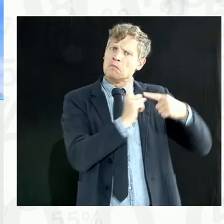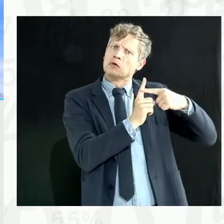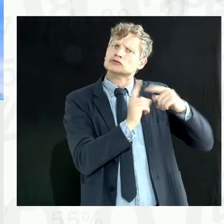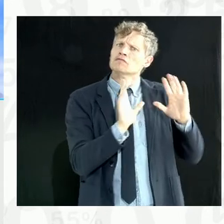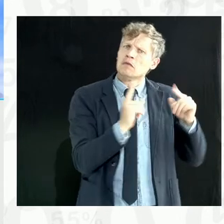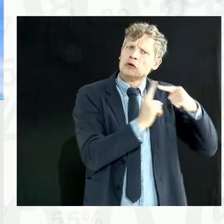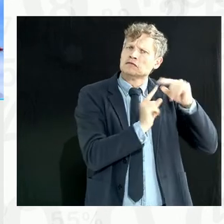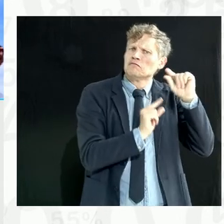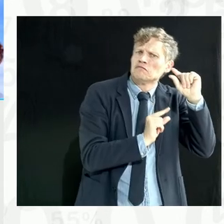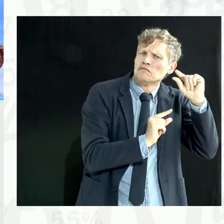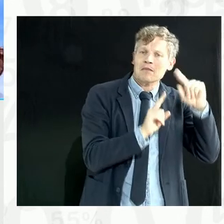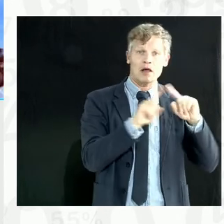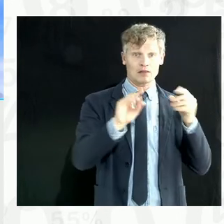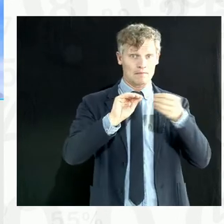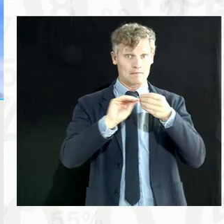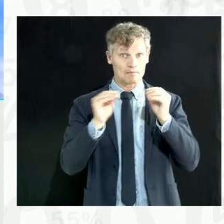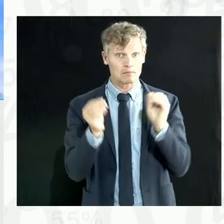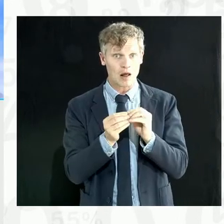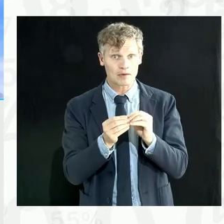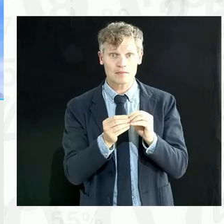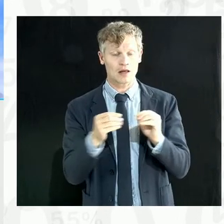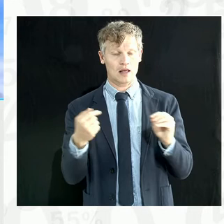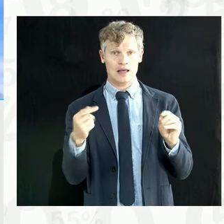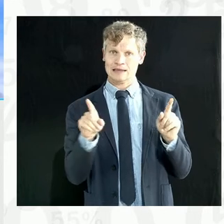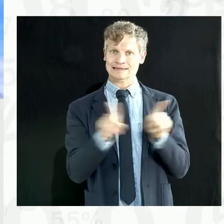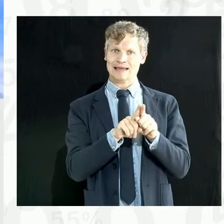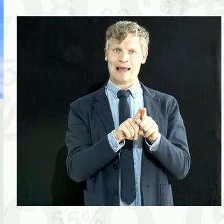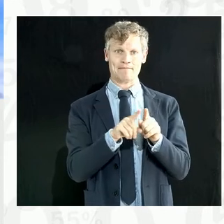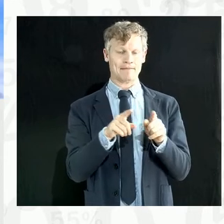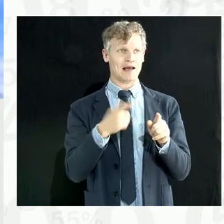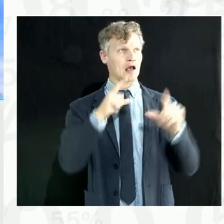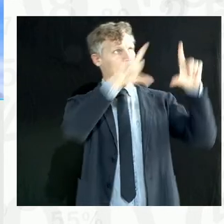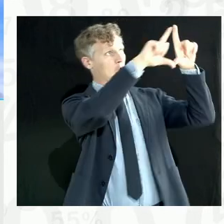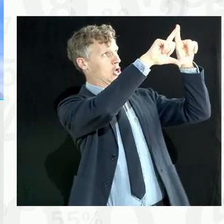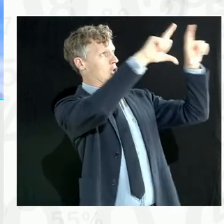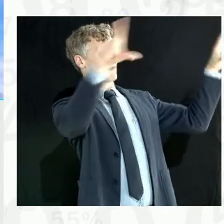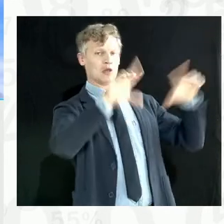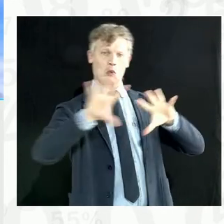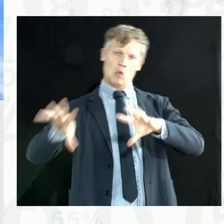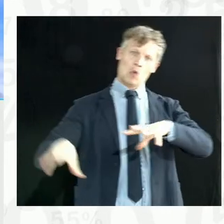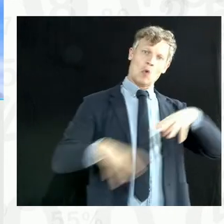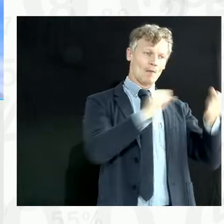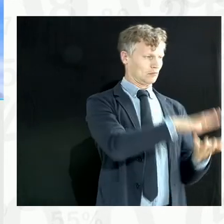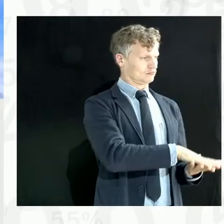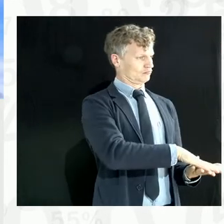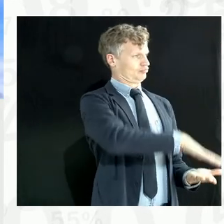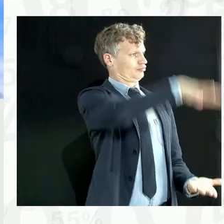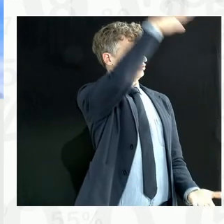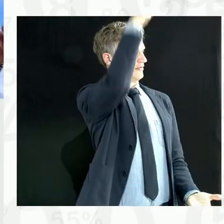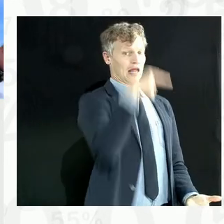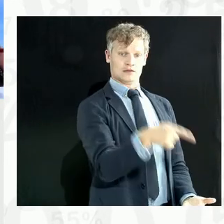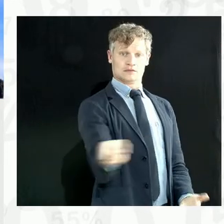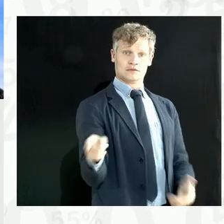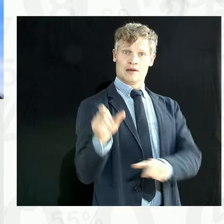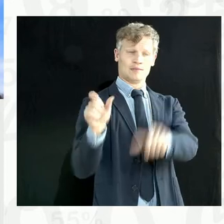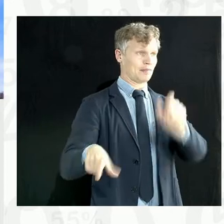where the citizen is completely ignored and thrown out of the picture. And